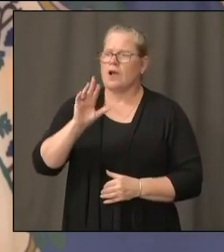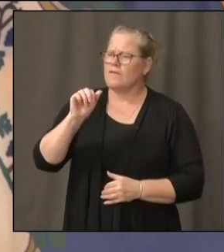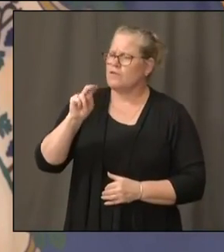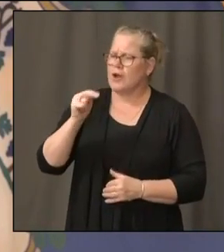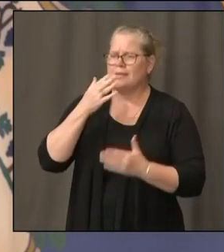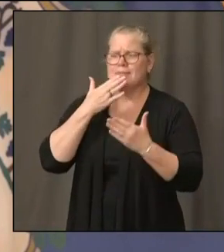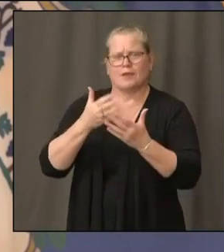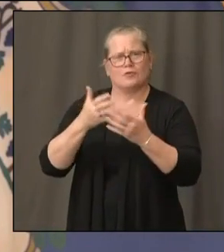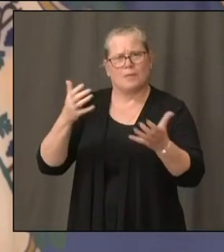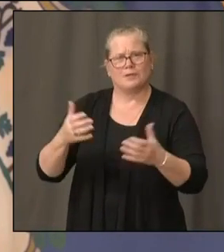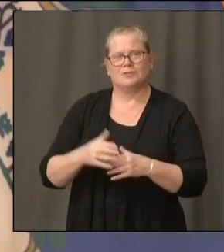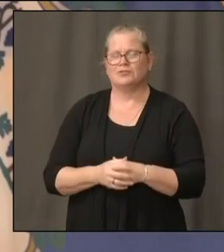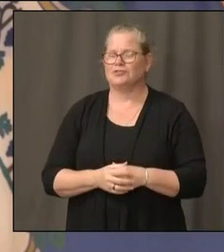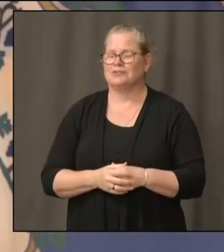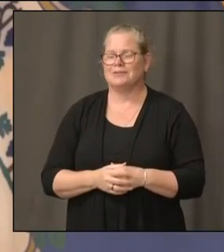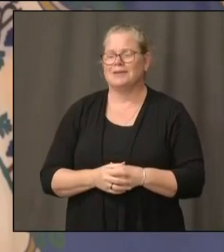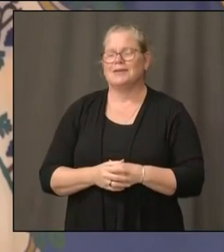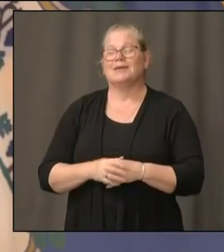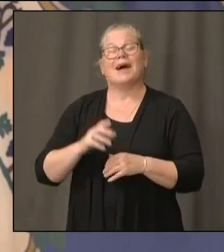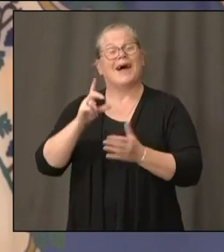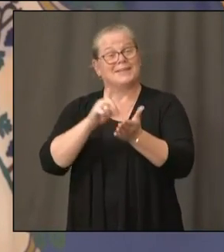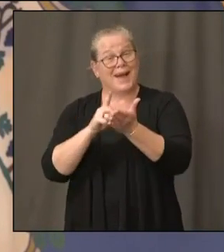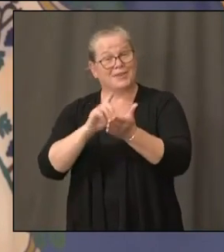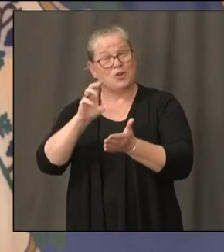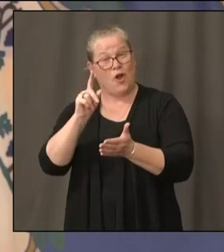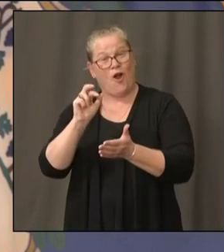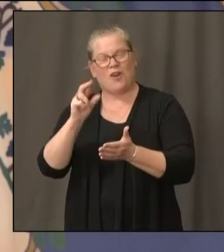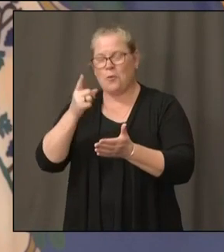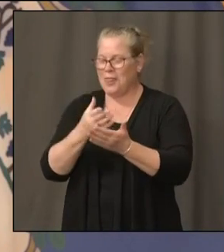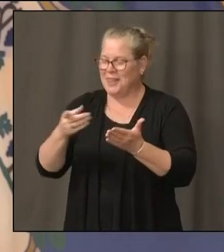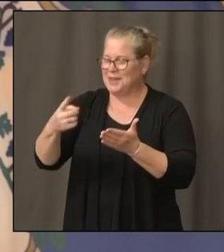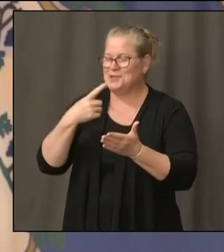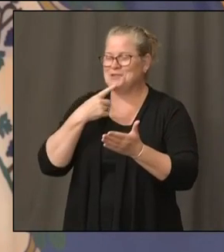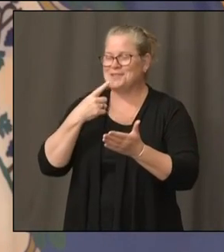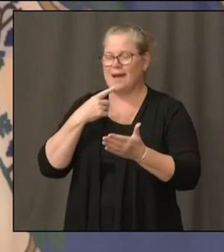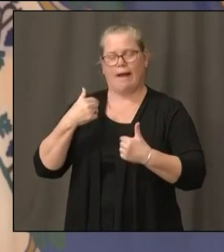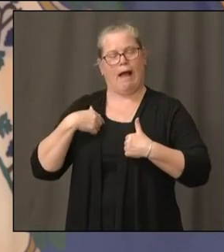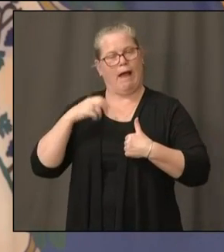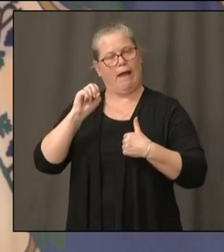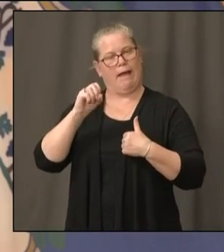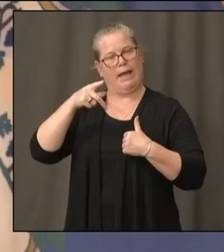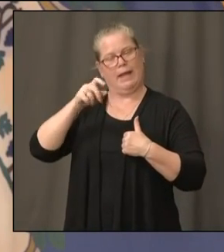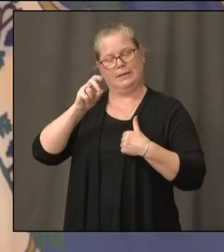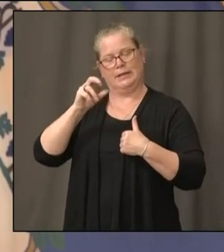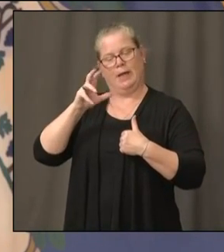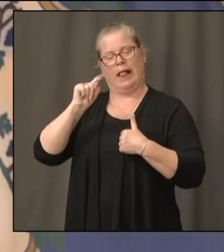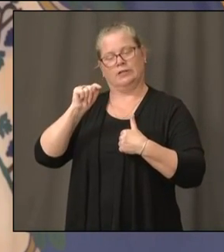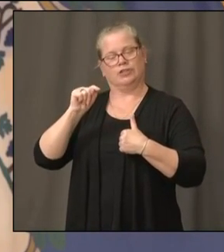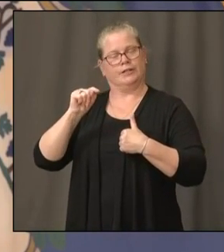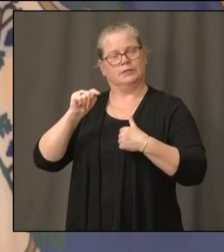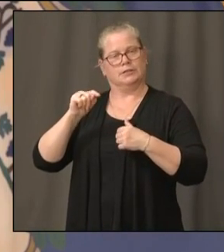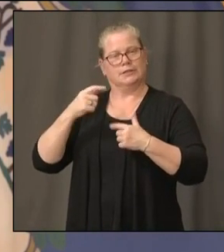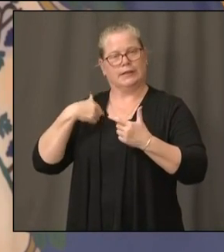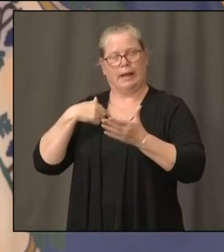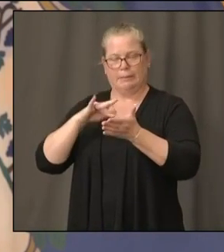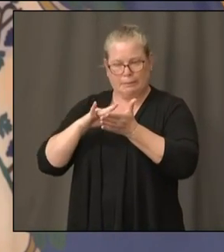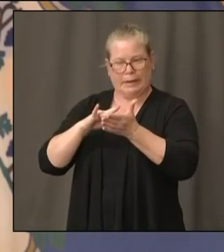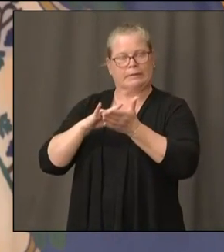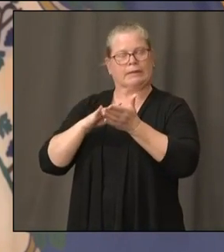epidemiologist. We never use the word safe. We do use the word safer and how we can stay relatively safer.